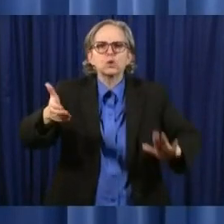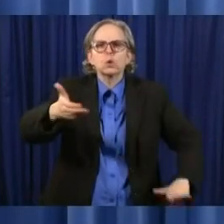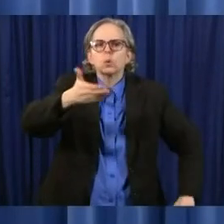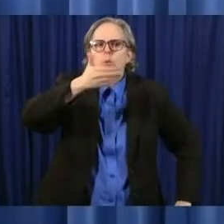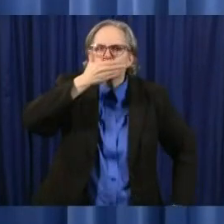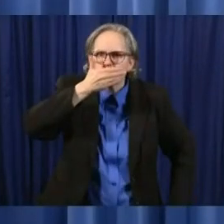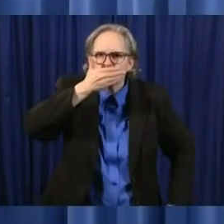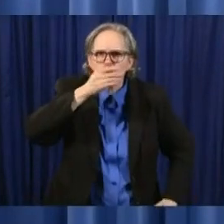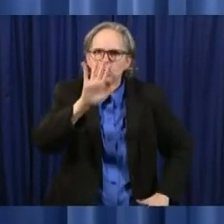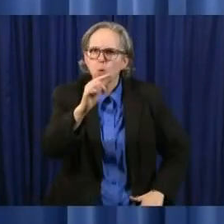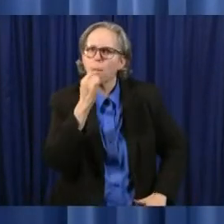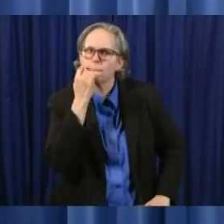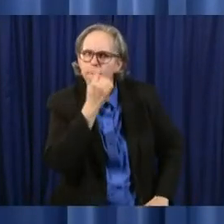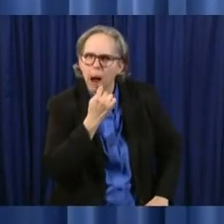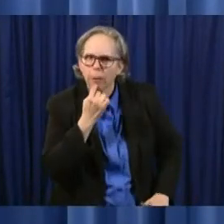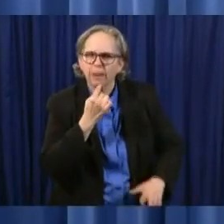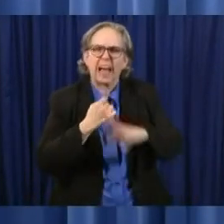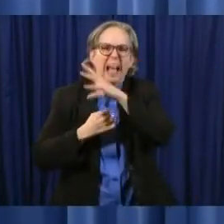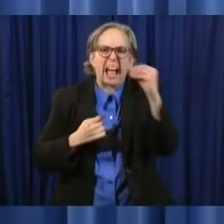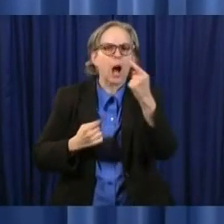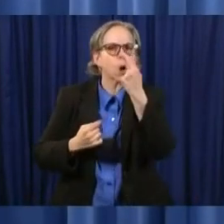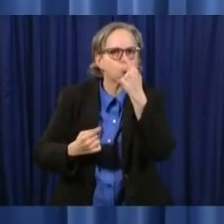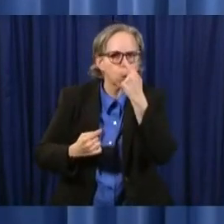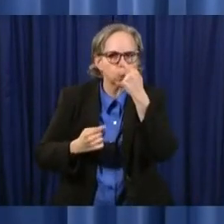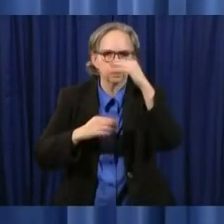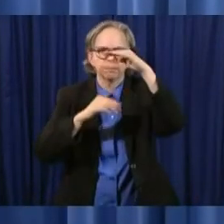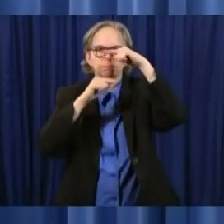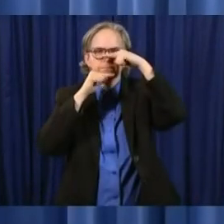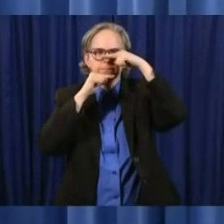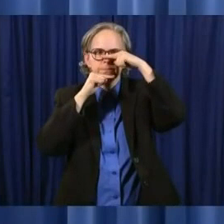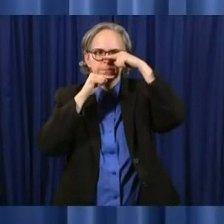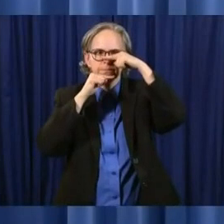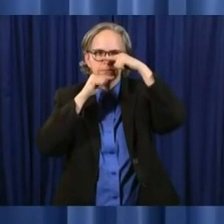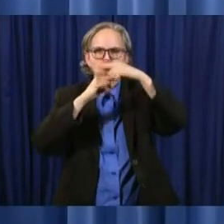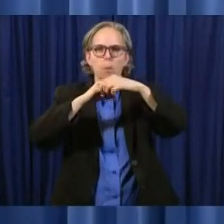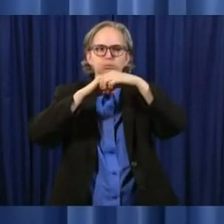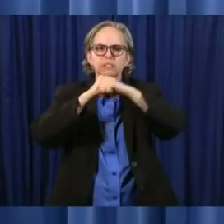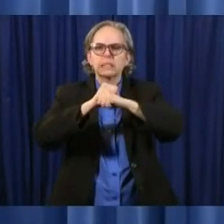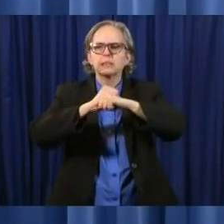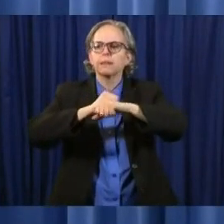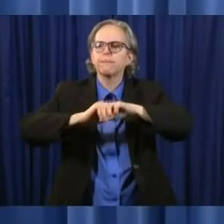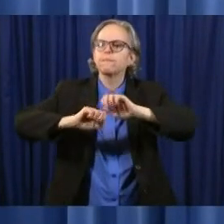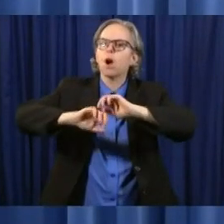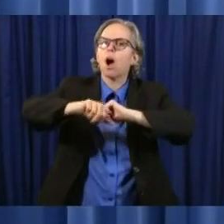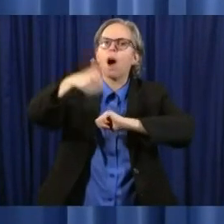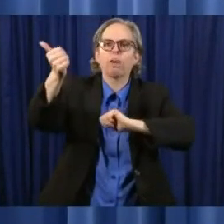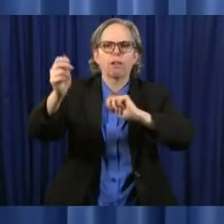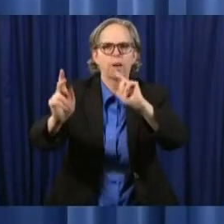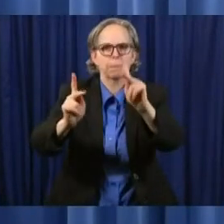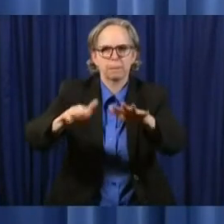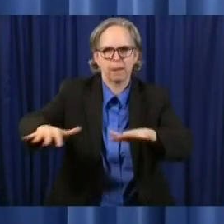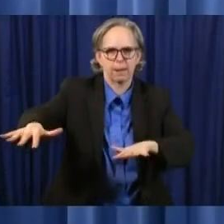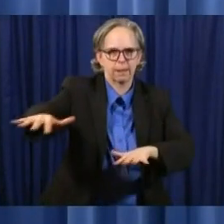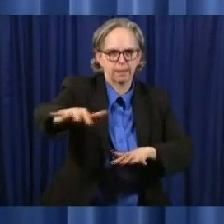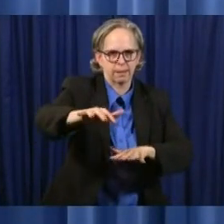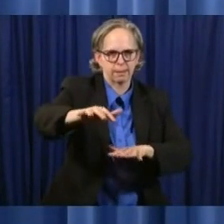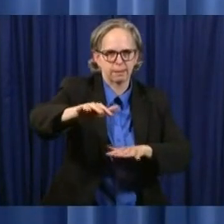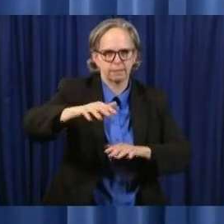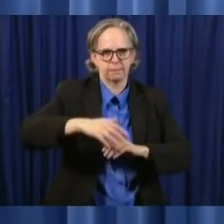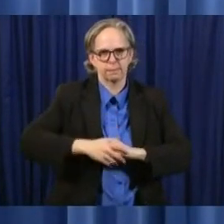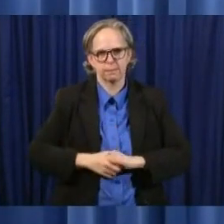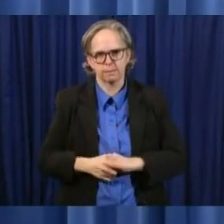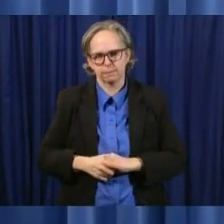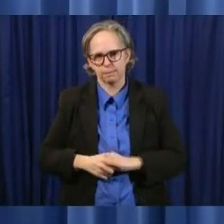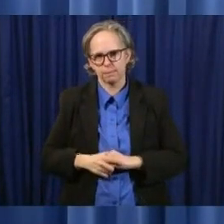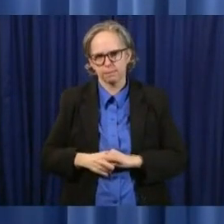mouth and your and your nose is a protection for everybody that you come you come in contact with and i i think we're you know